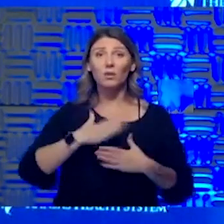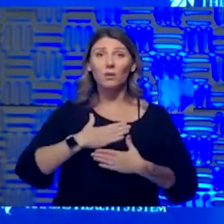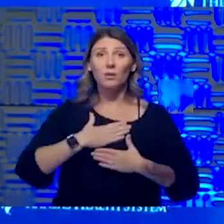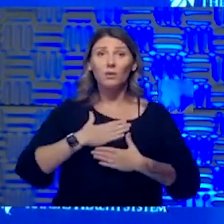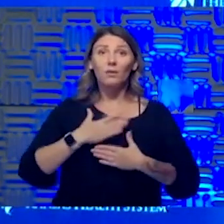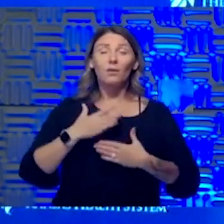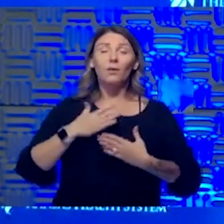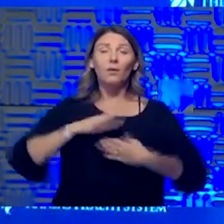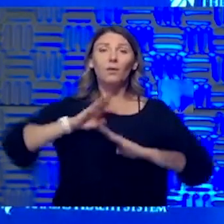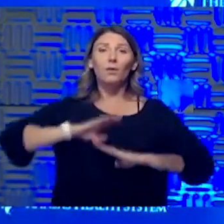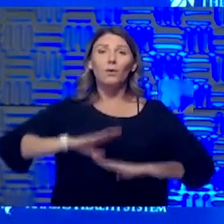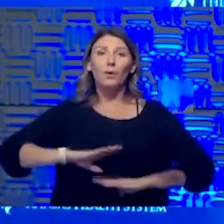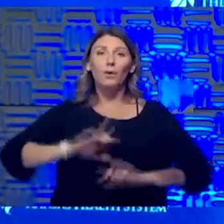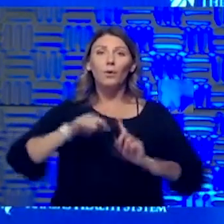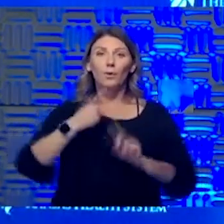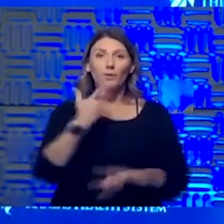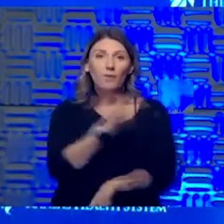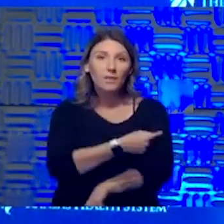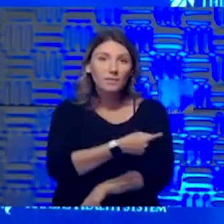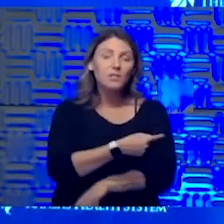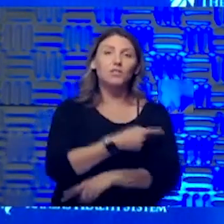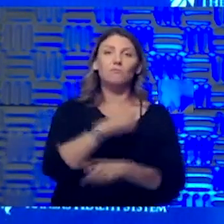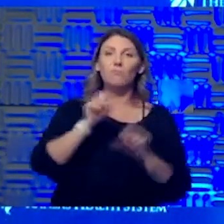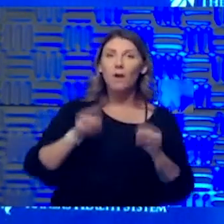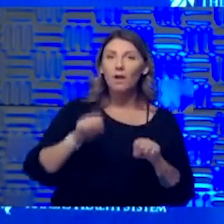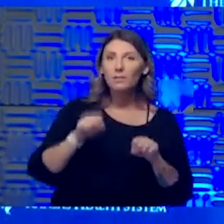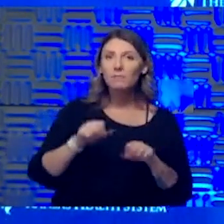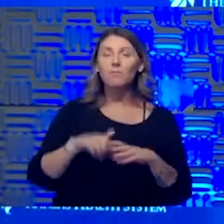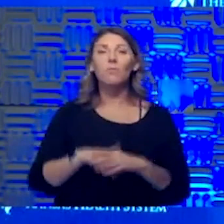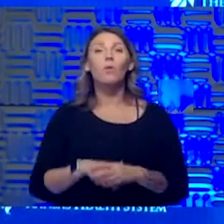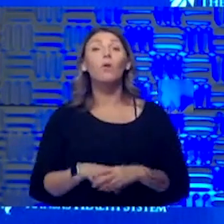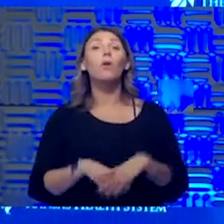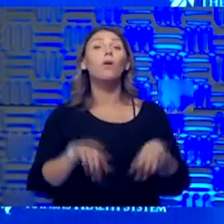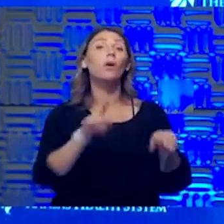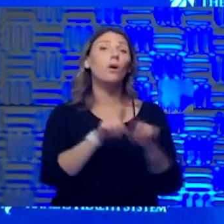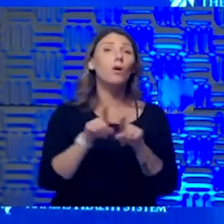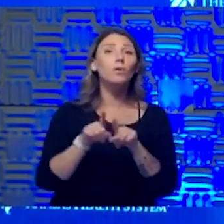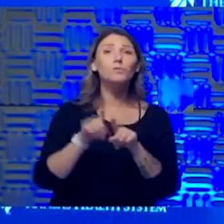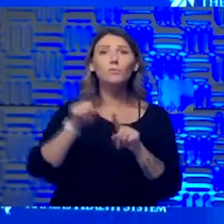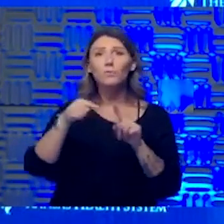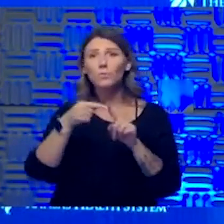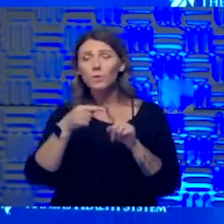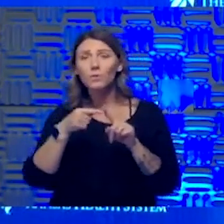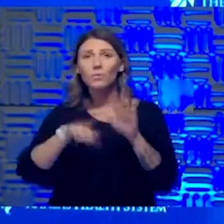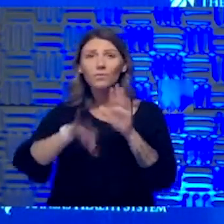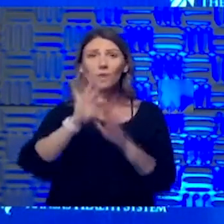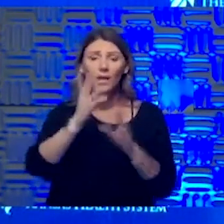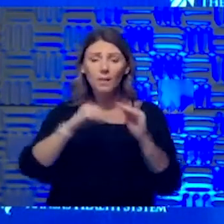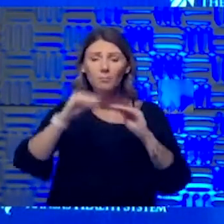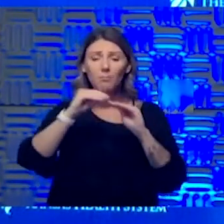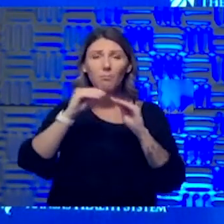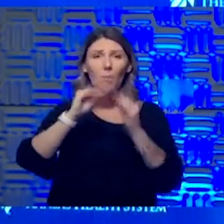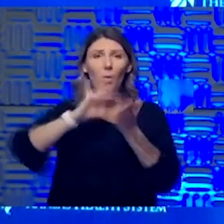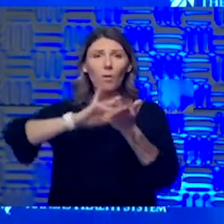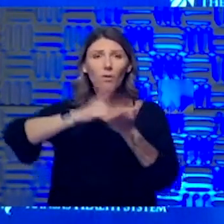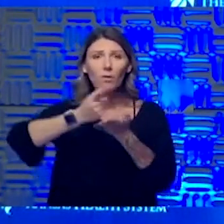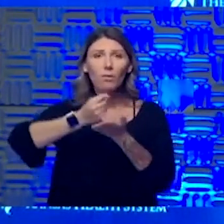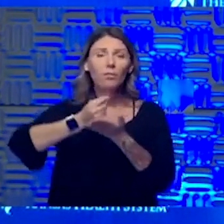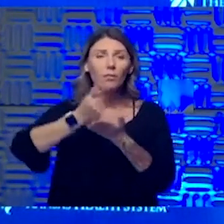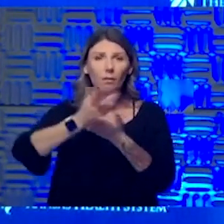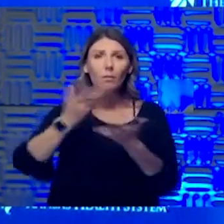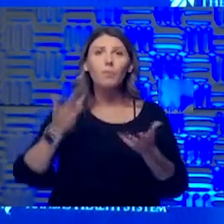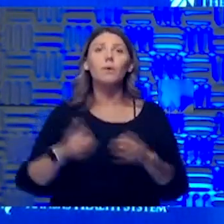vaccinations are possible. We are a successful vaccinations and as we've defined more effective therapy, even for the